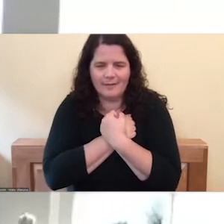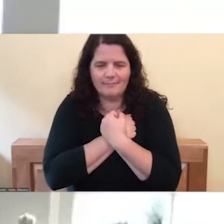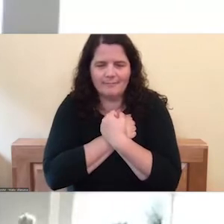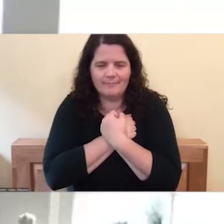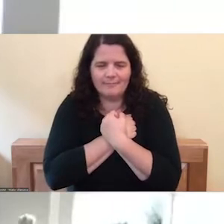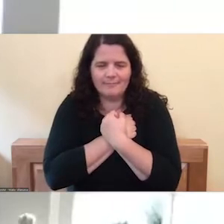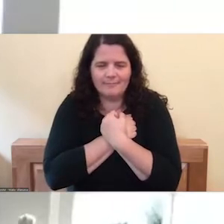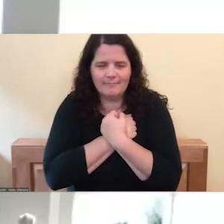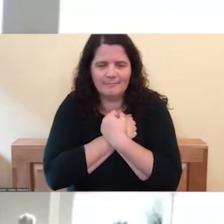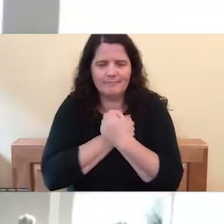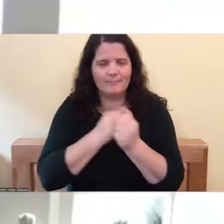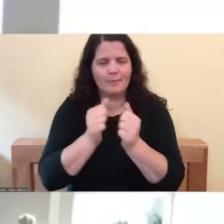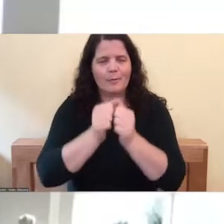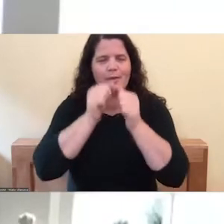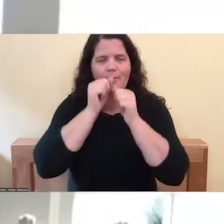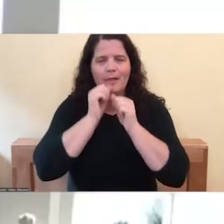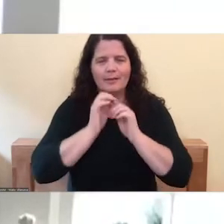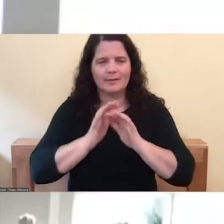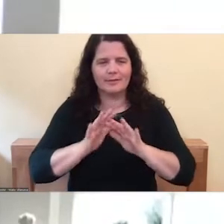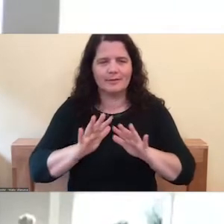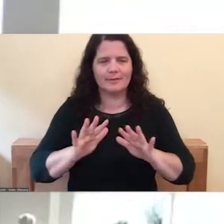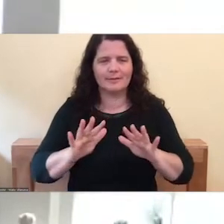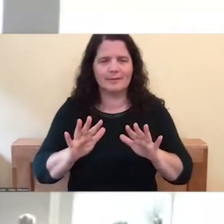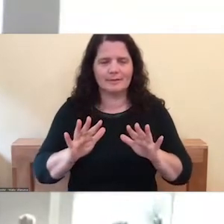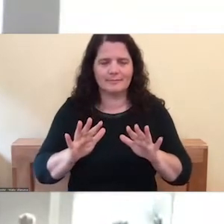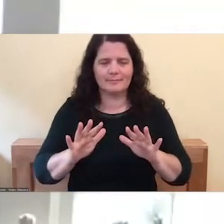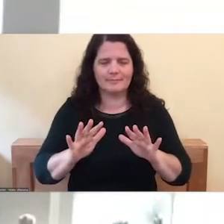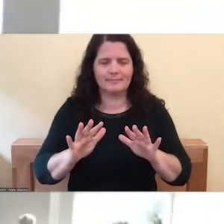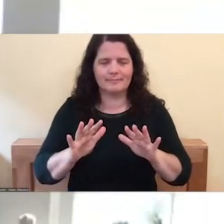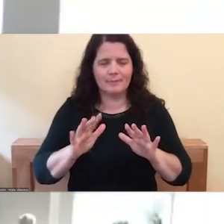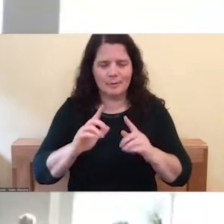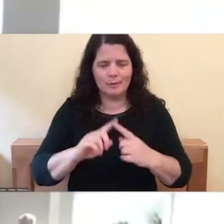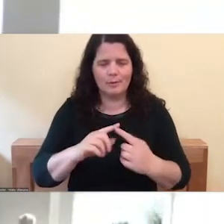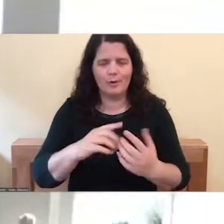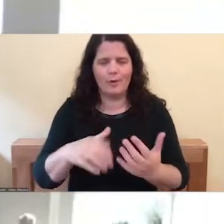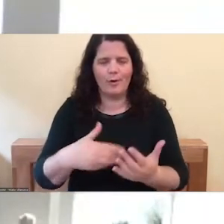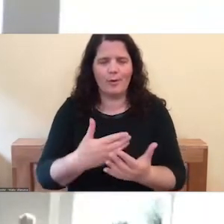With blessings to all.